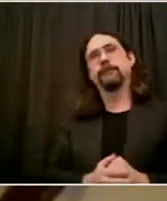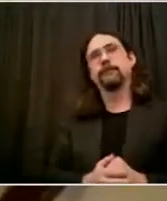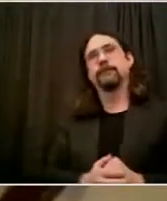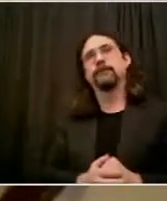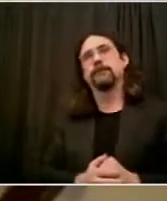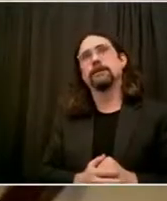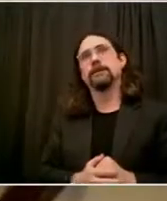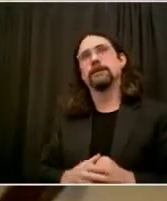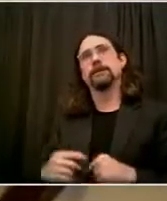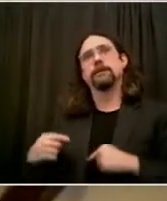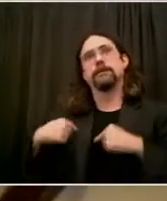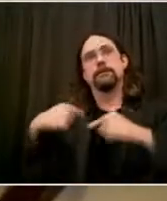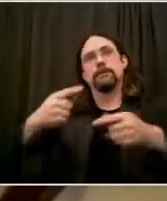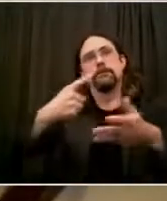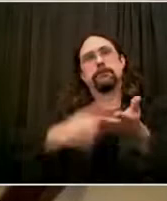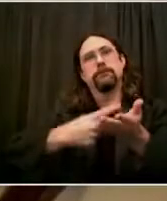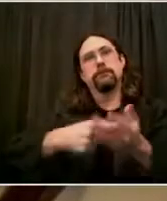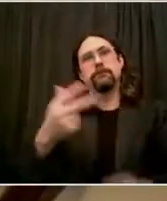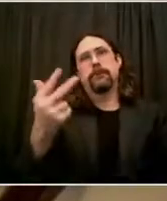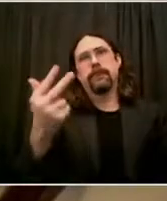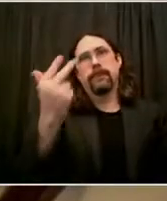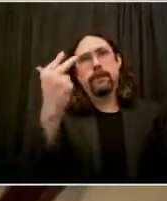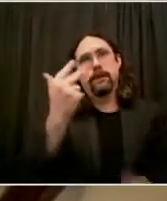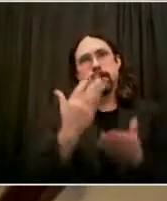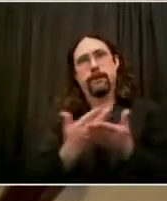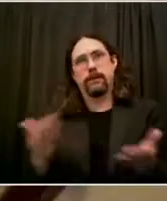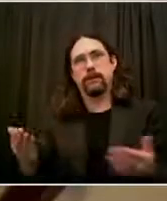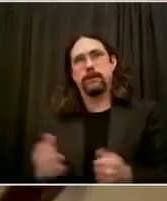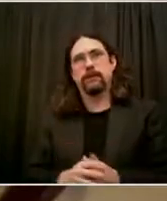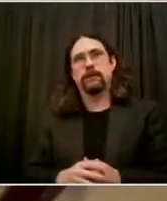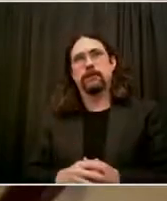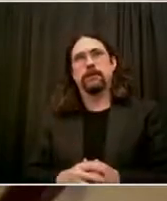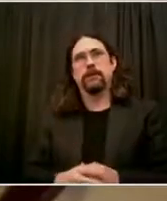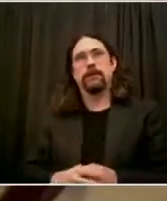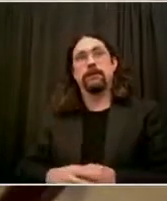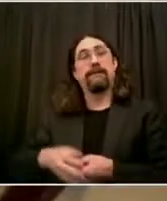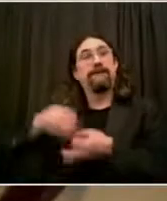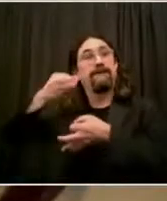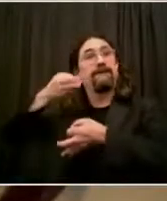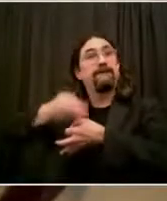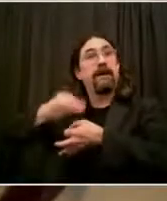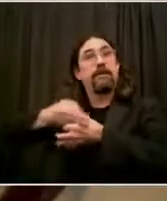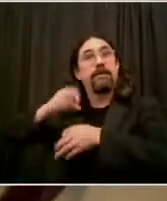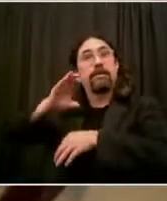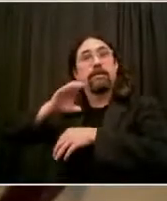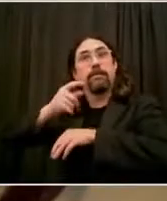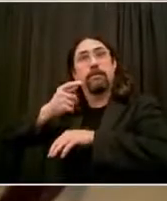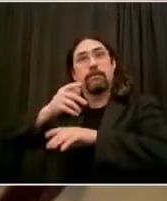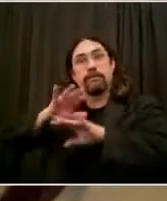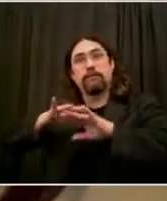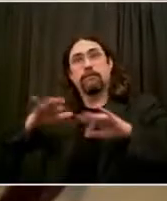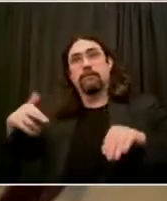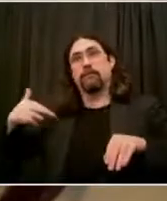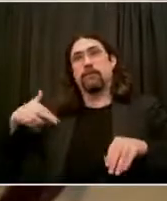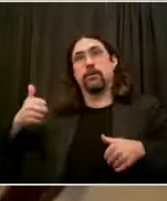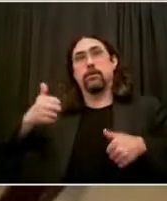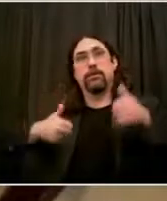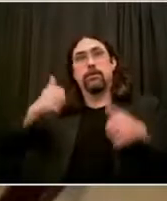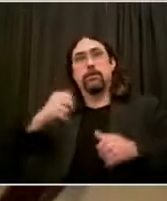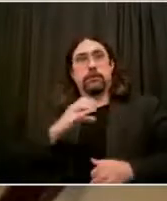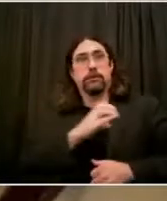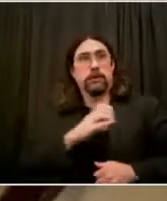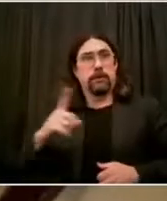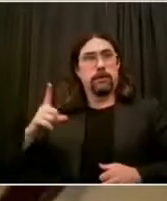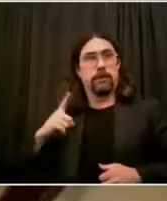Council. And I will tell you that the conversations have been so robust that we've decided